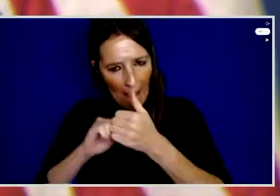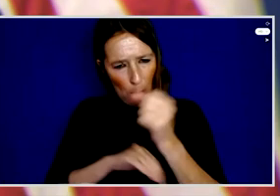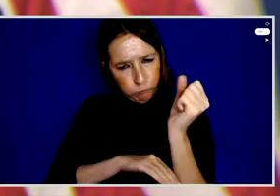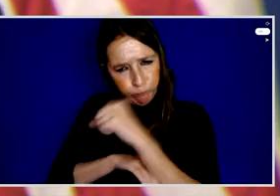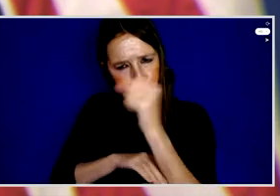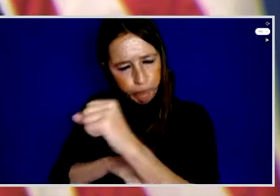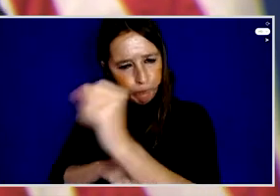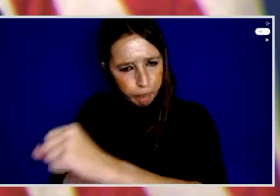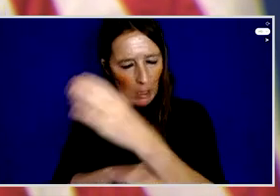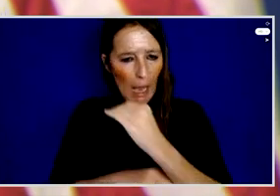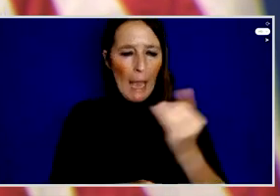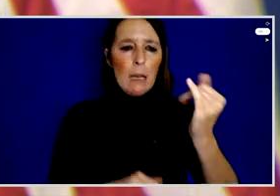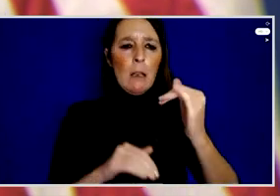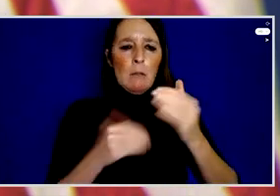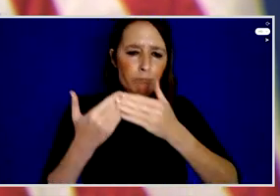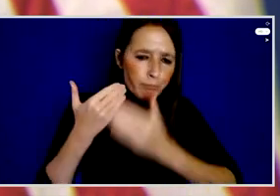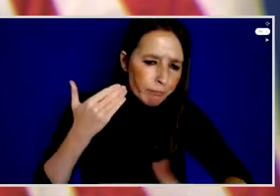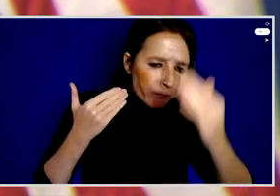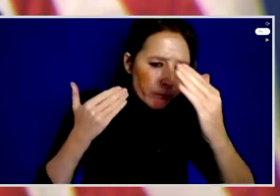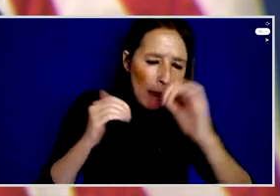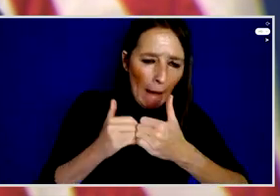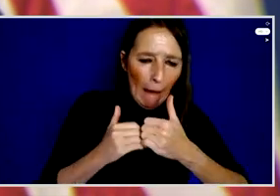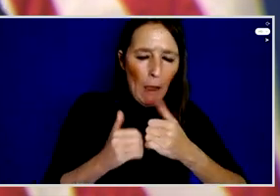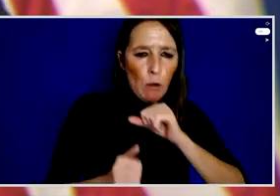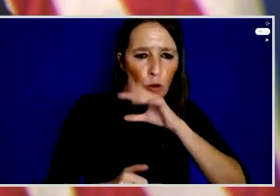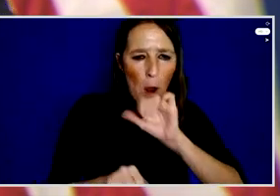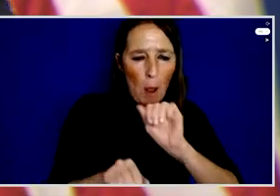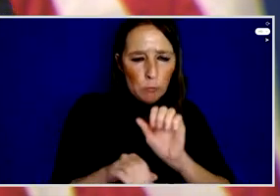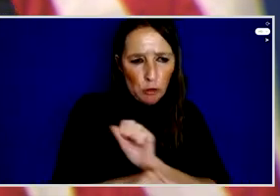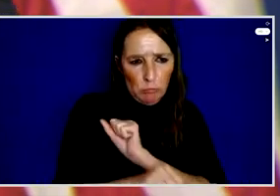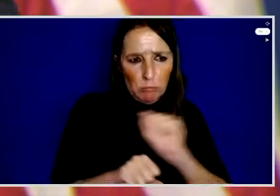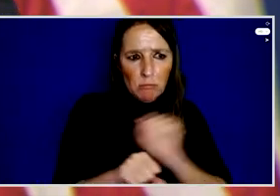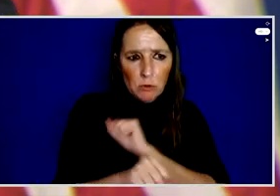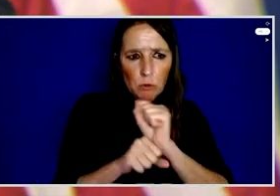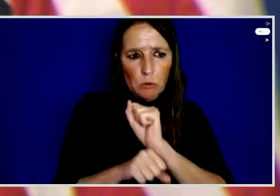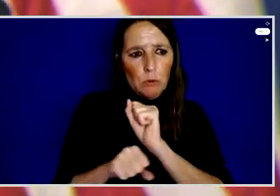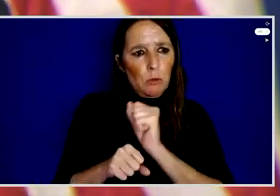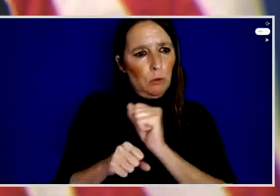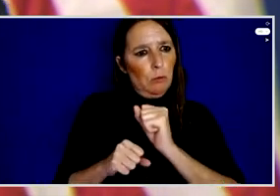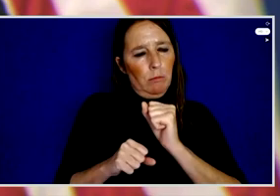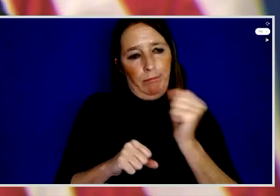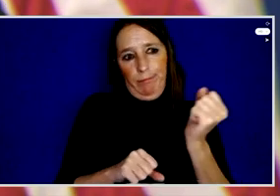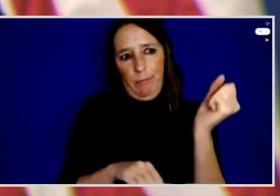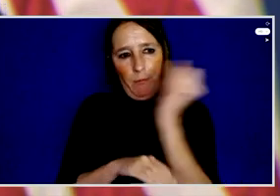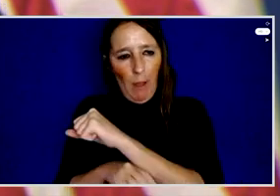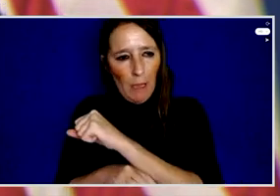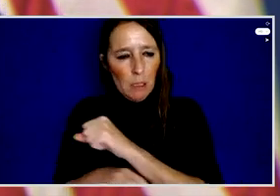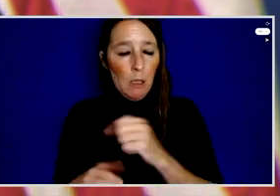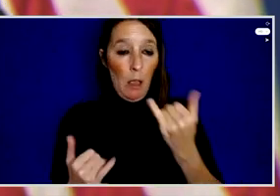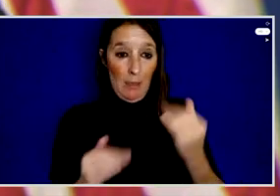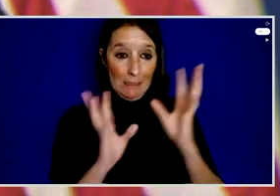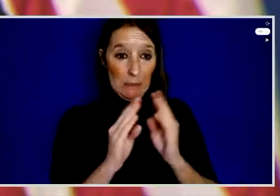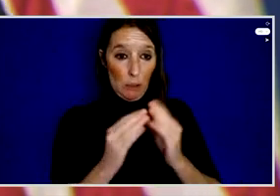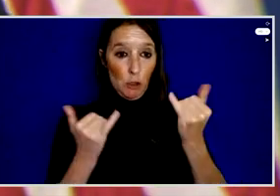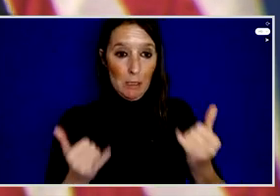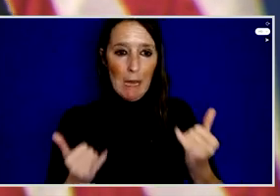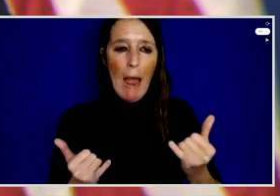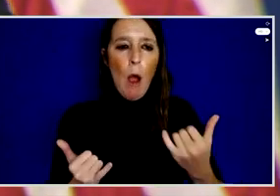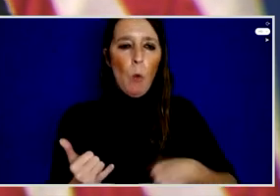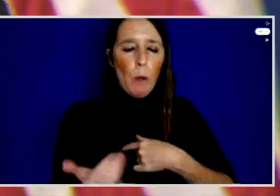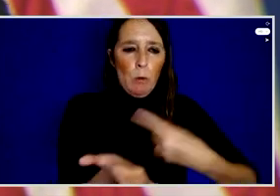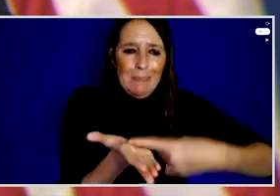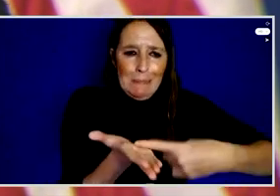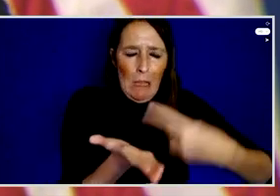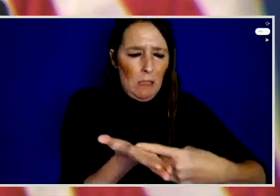future. During this session, we will discuss what that fight looks like on the ground with the